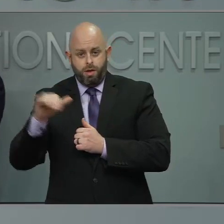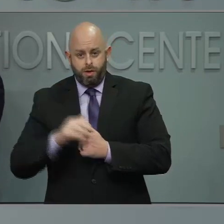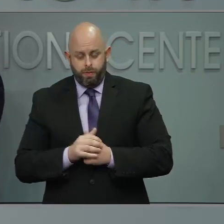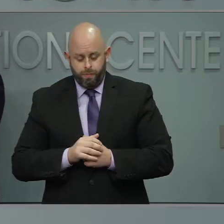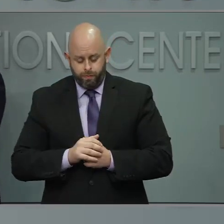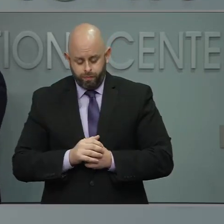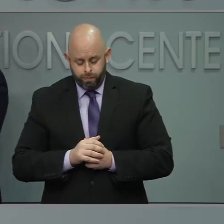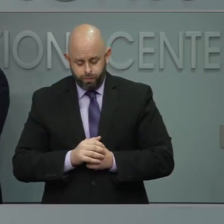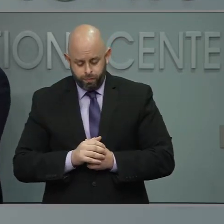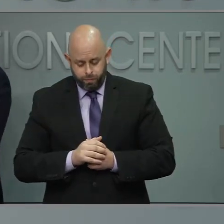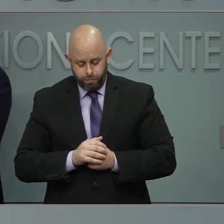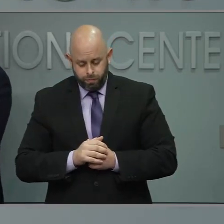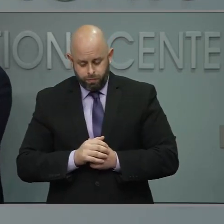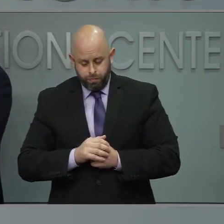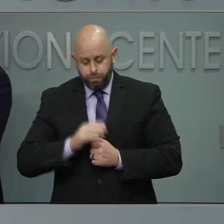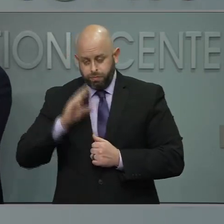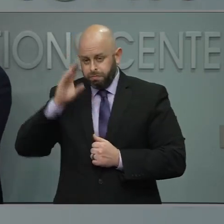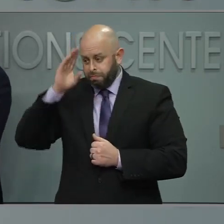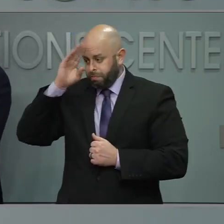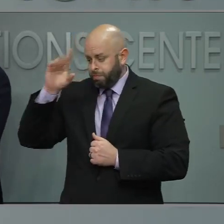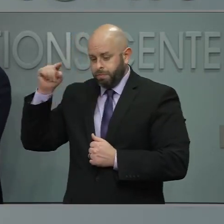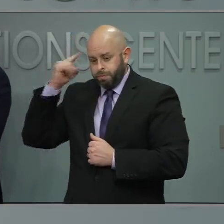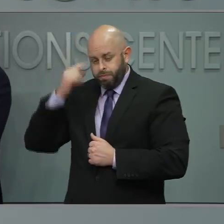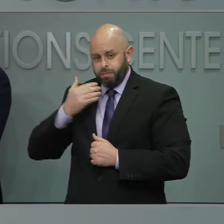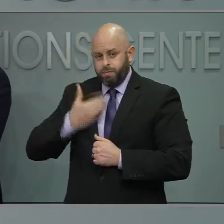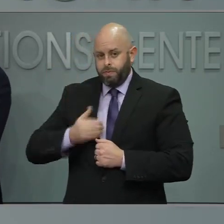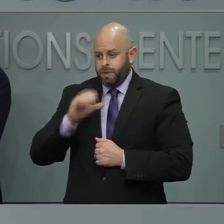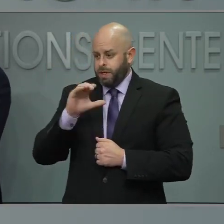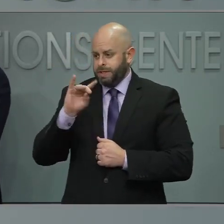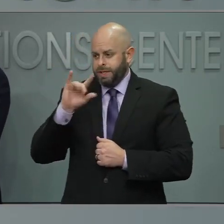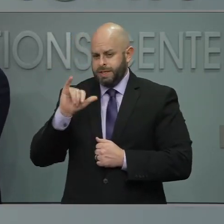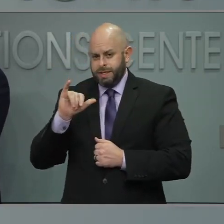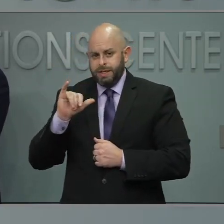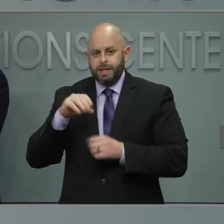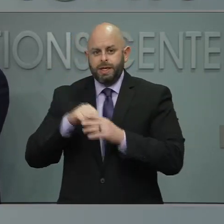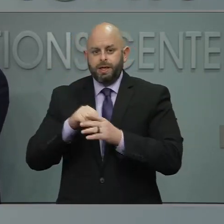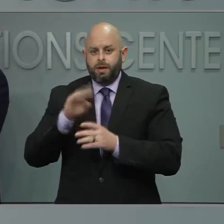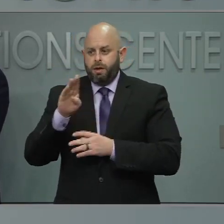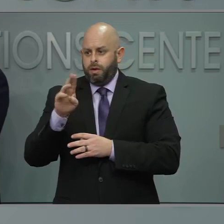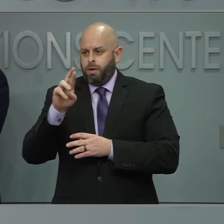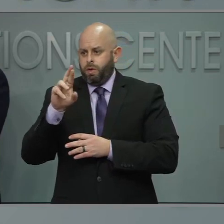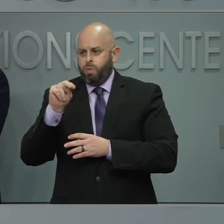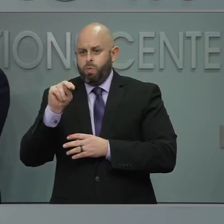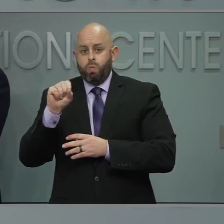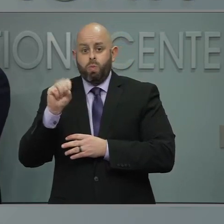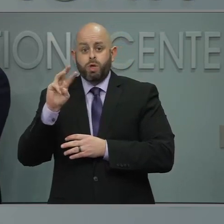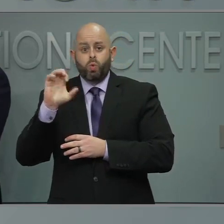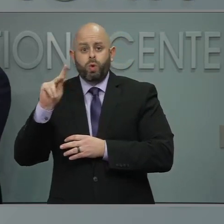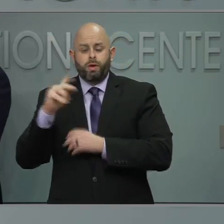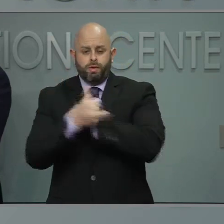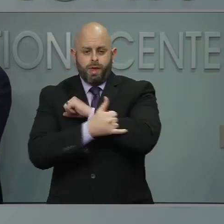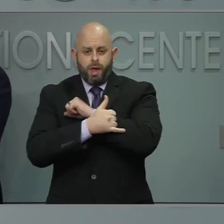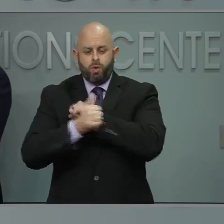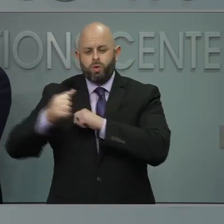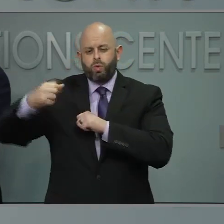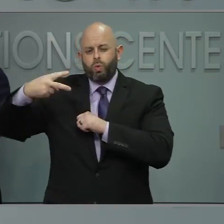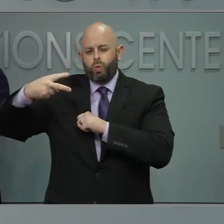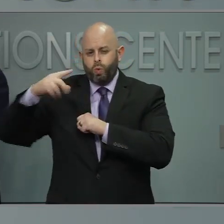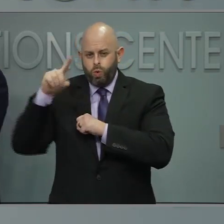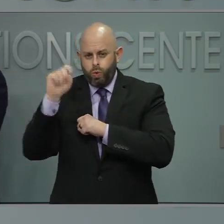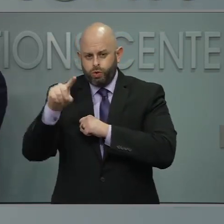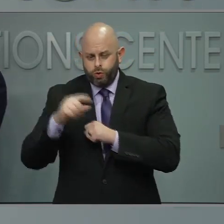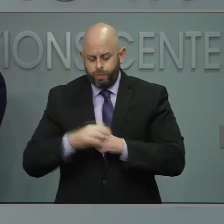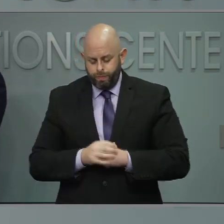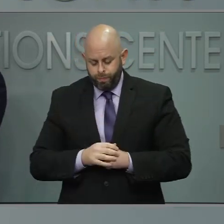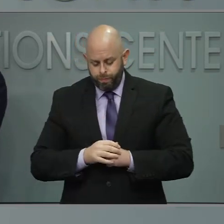Hi, Governor. This is Sydney Buchel with WWAY in Brunswick County. I have two questions for you. First, can you